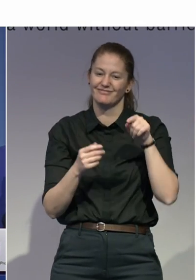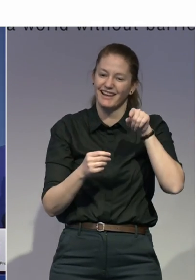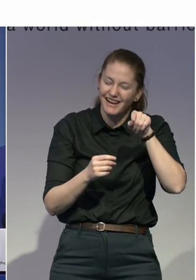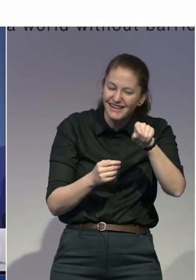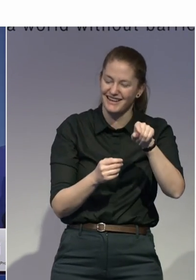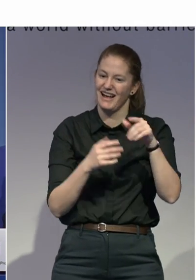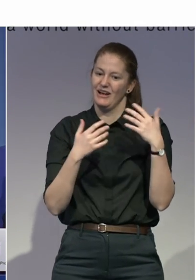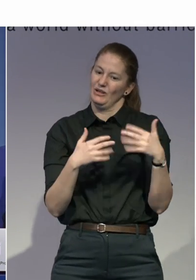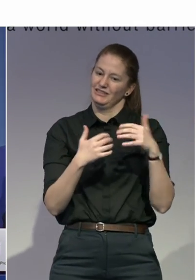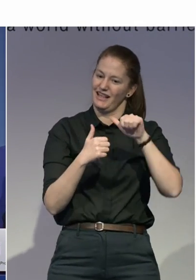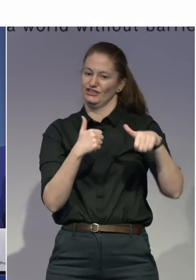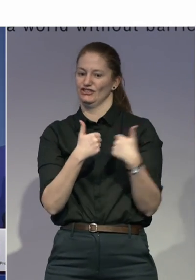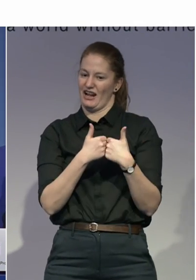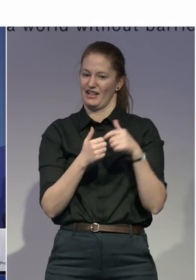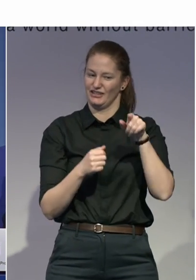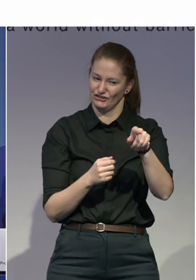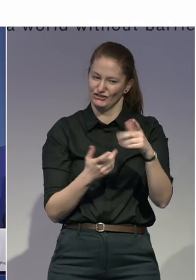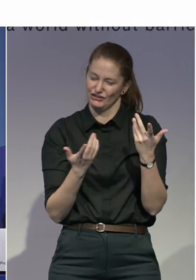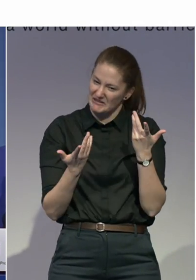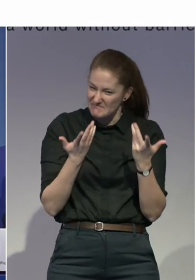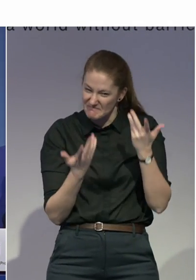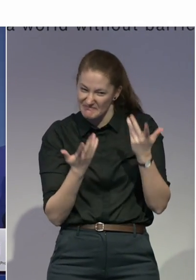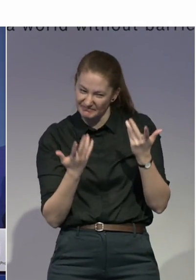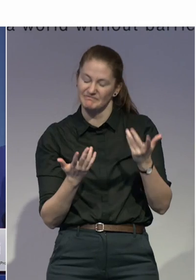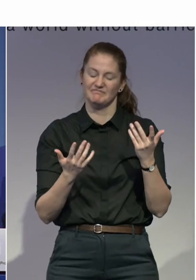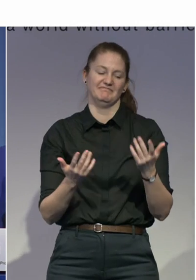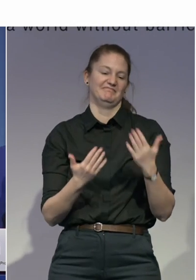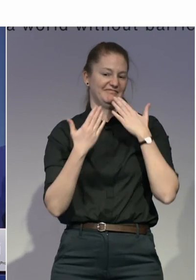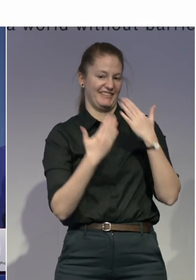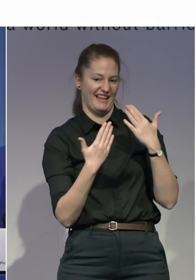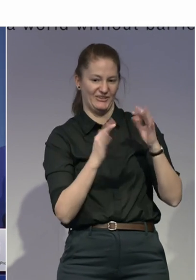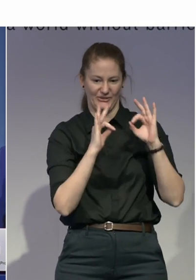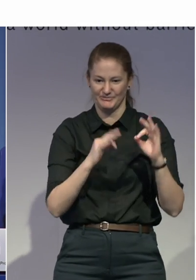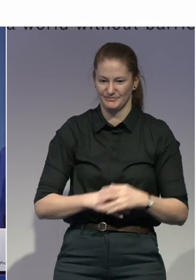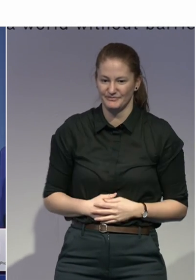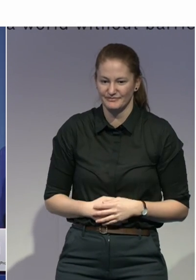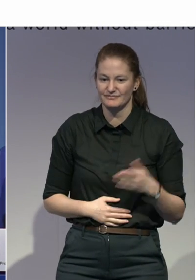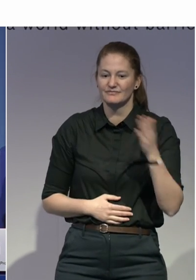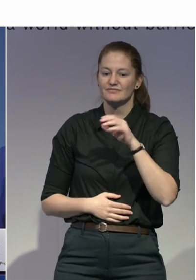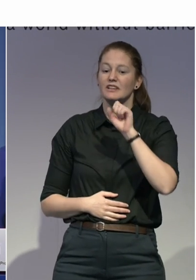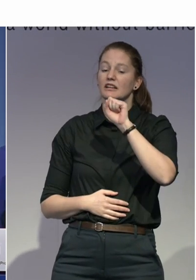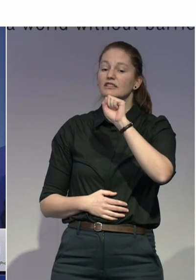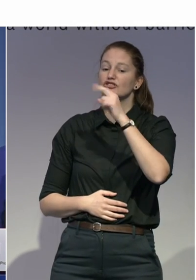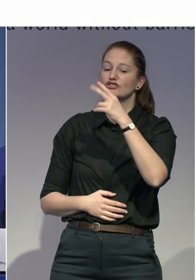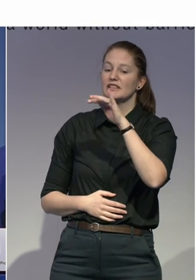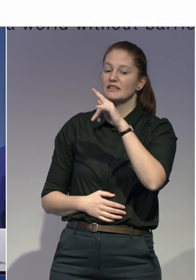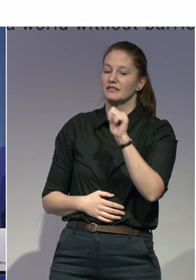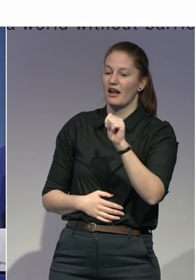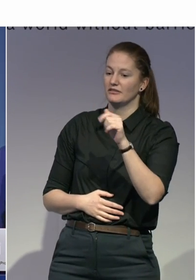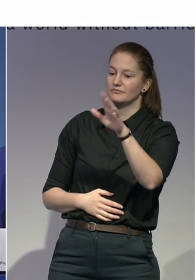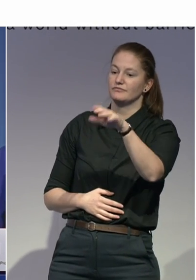grow? So, thank you for that. Shagita, what challenges have you faced?